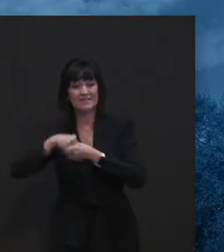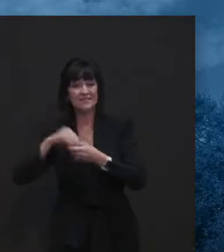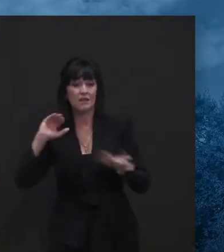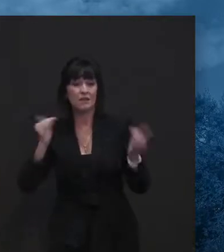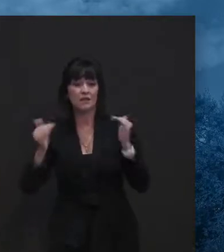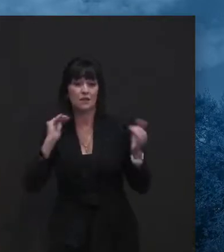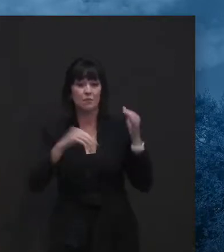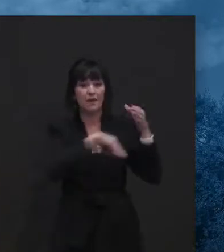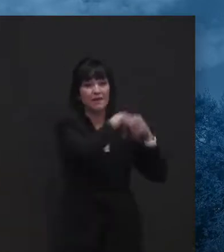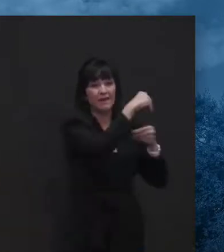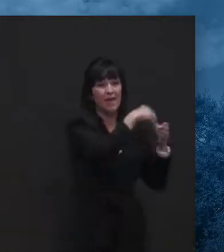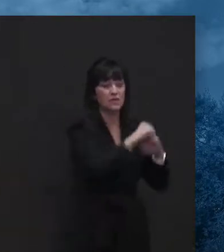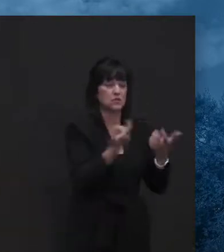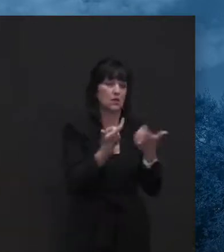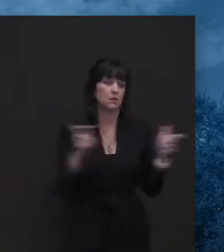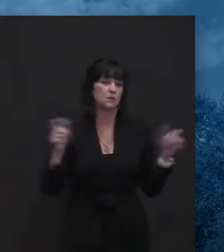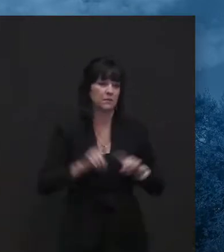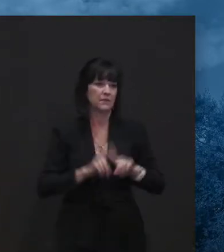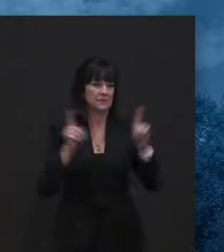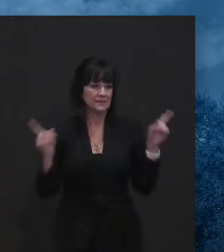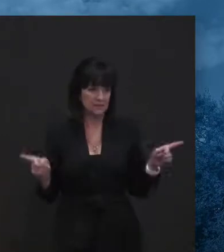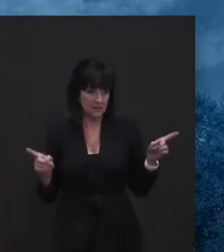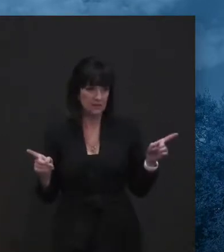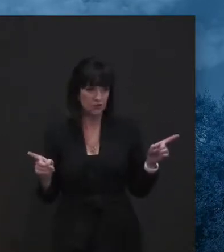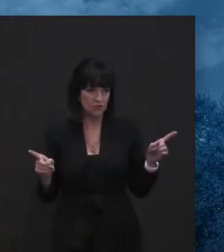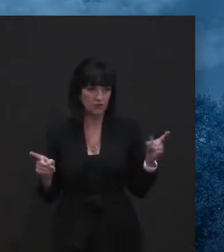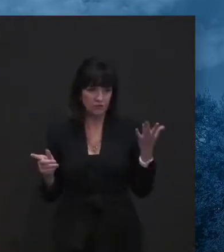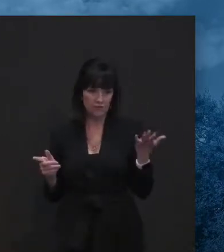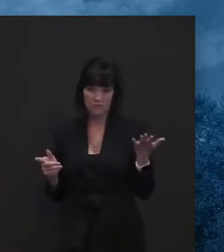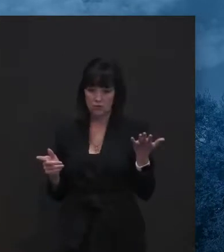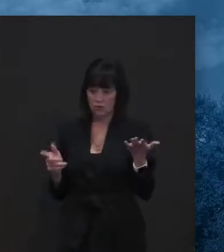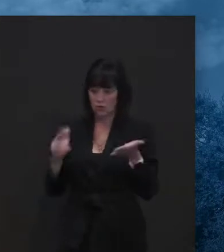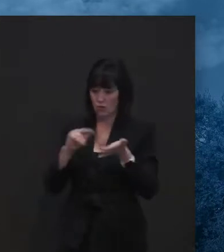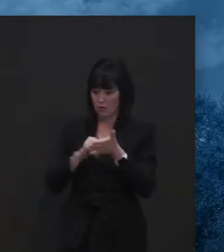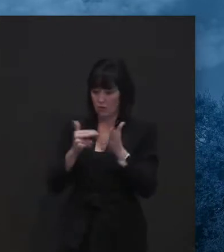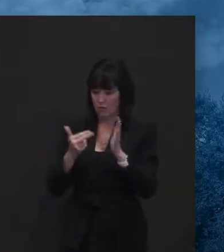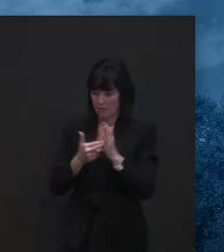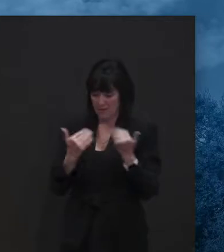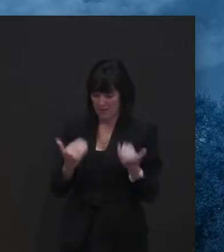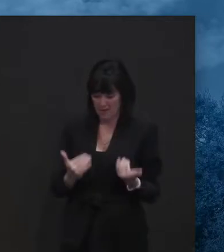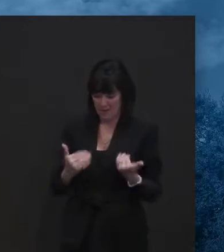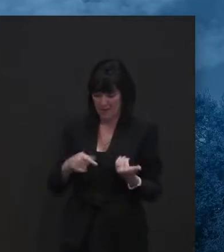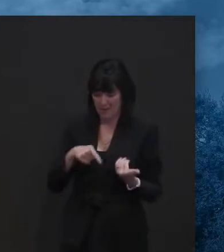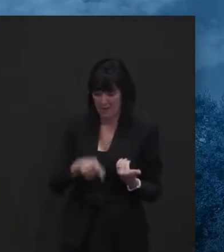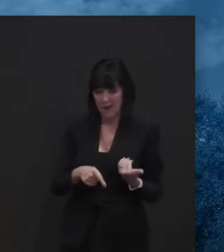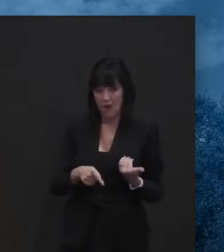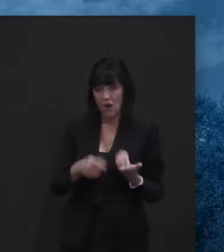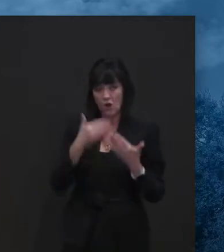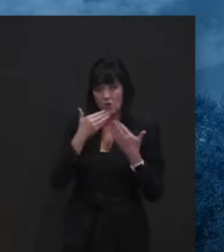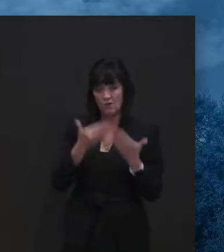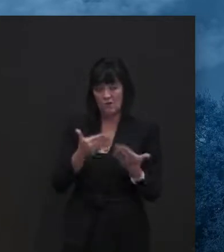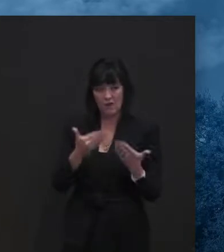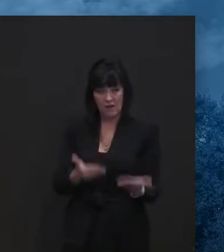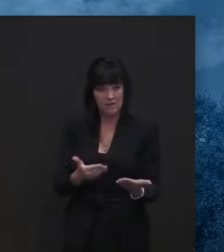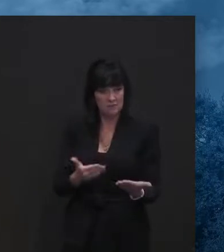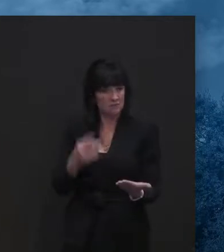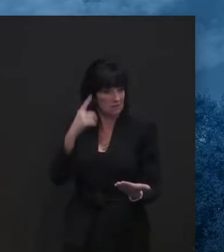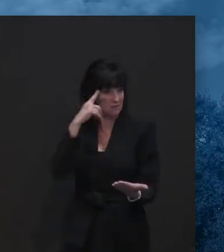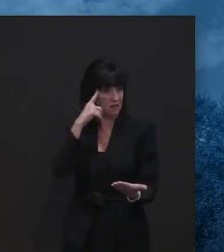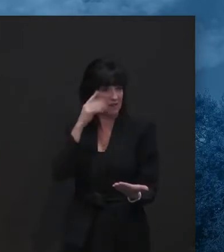impending holidays. Is there a feeling that we're likely going to be under the same restrictions come Christmas and New Year's? Boy, I hope not.